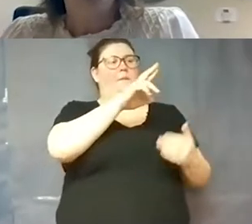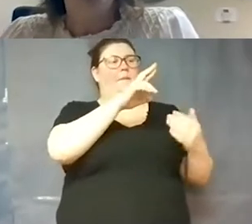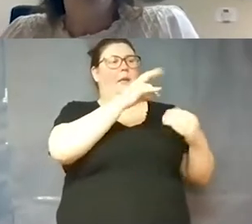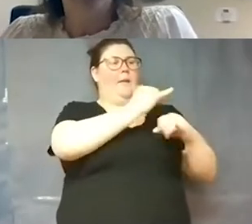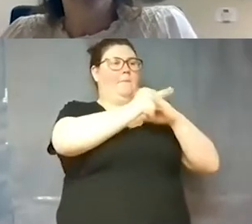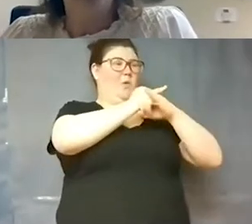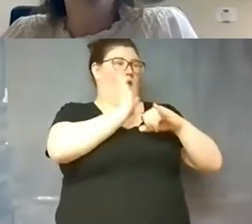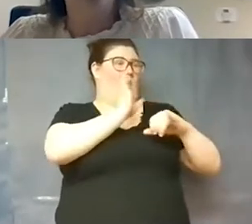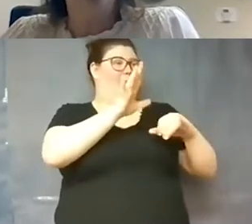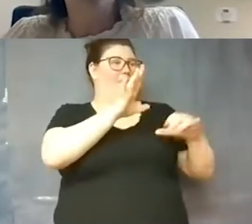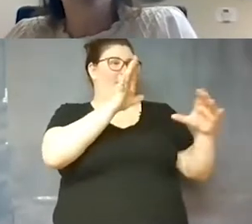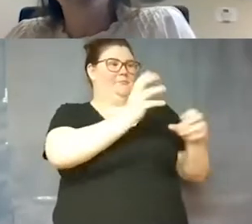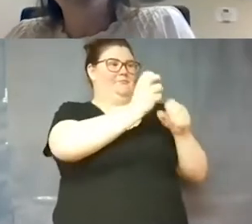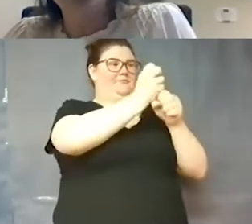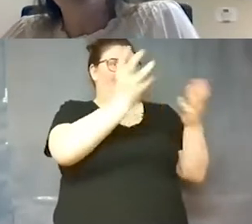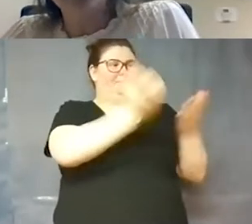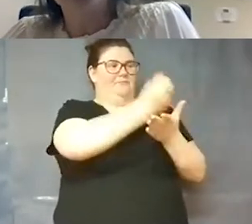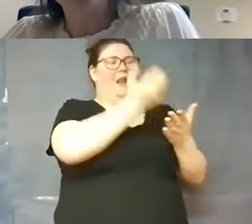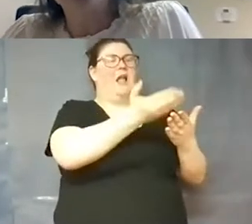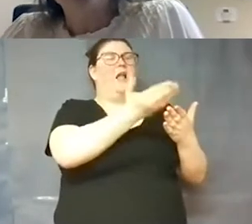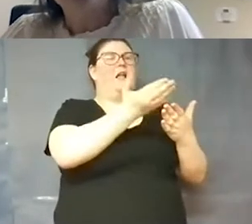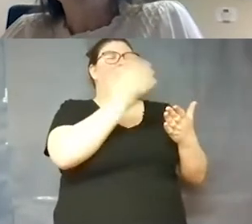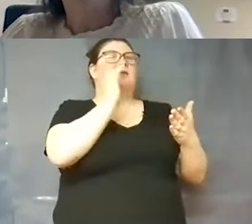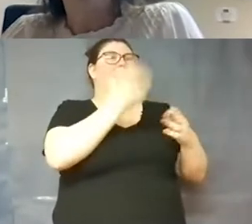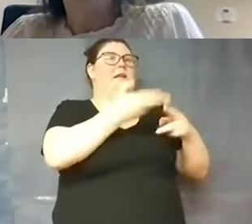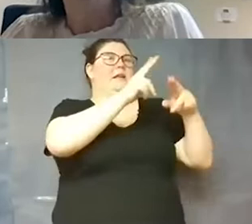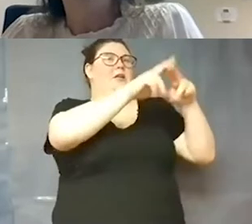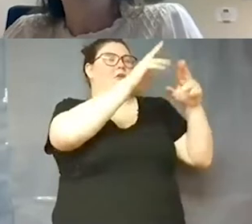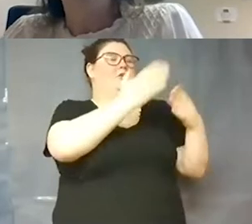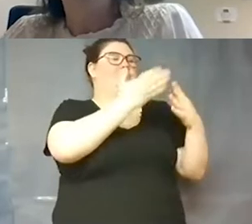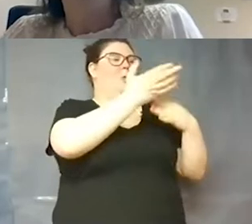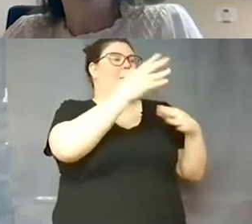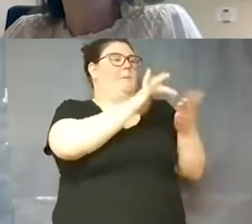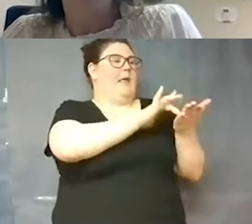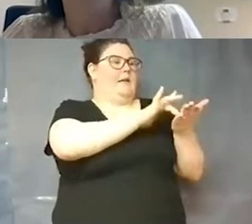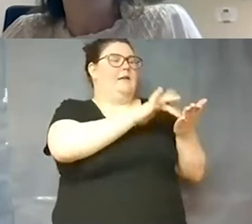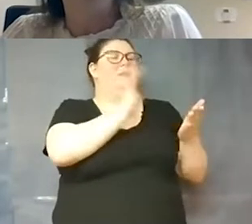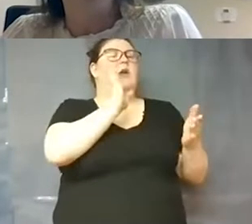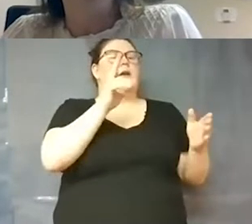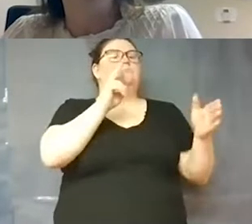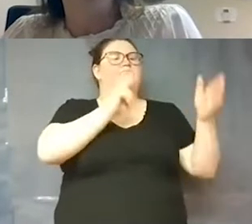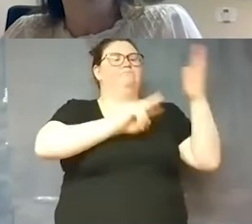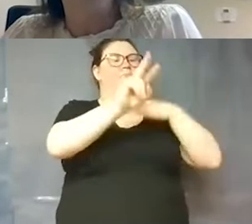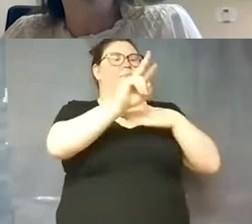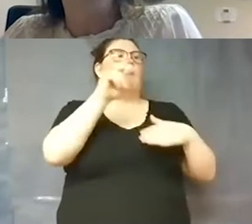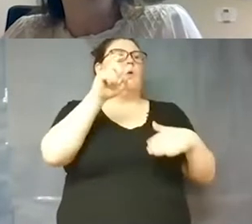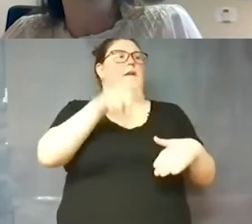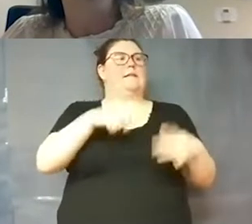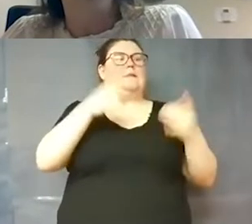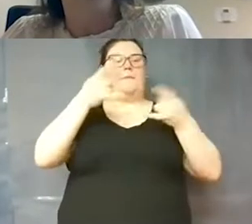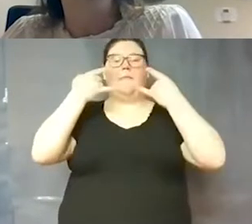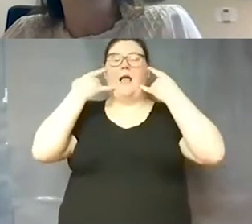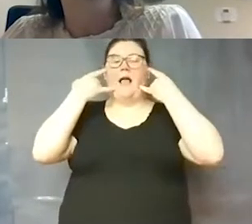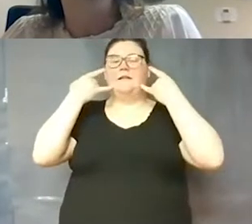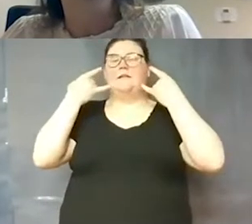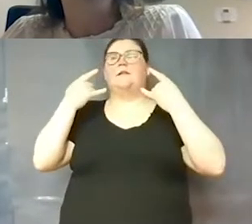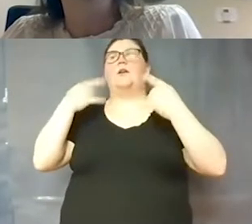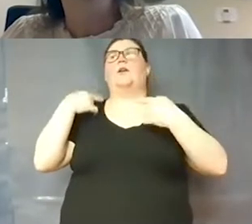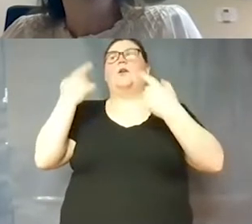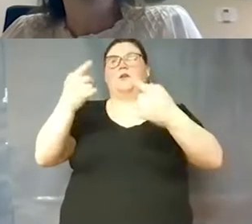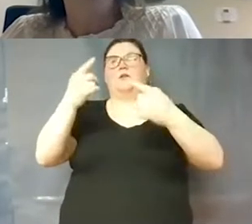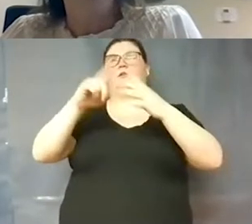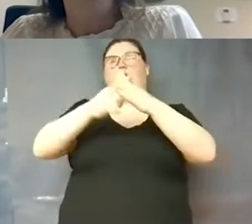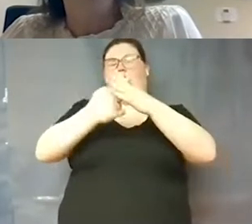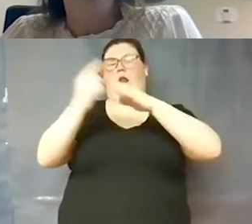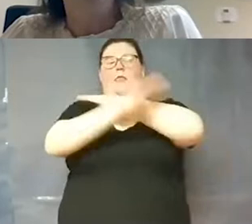to uh to decrease some of our mitigation strategies so they were anticipating that we would need to be wearing masks going into the fall semester